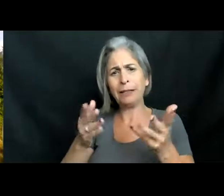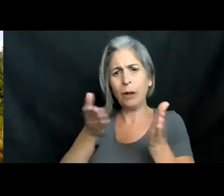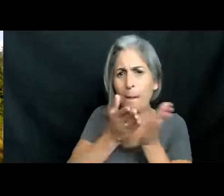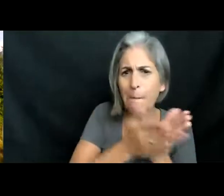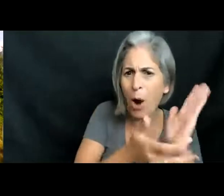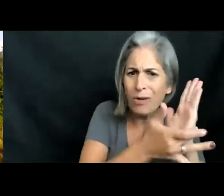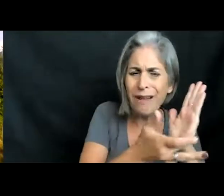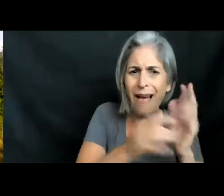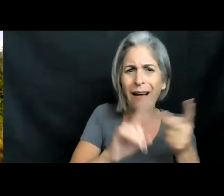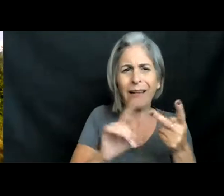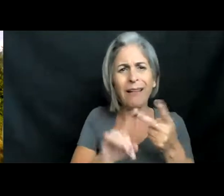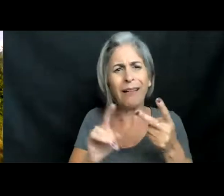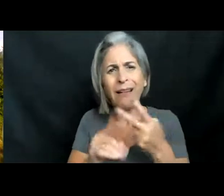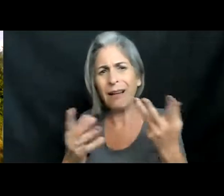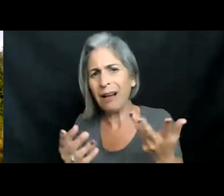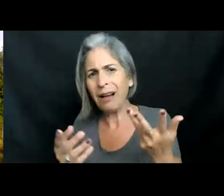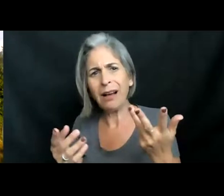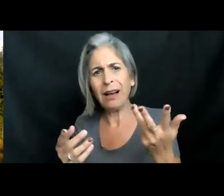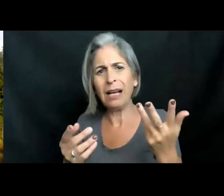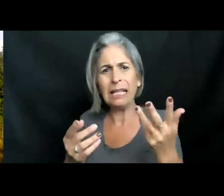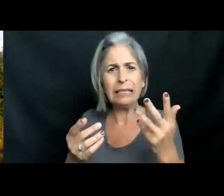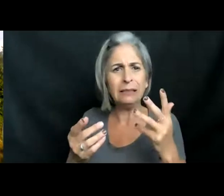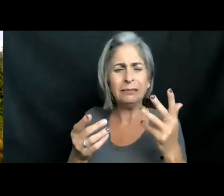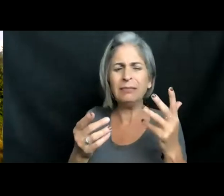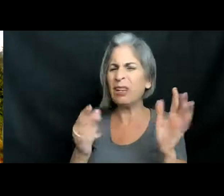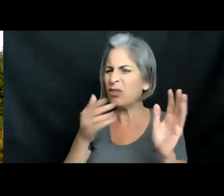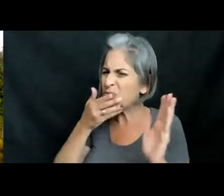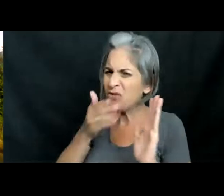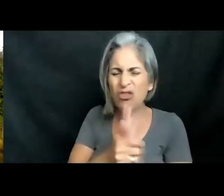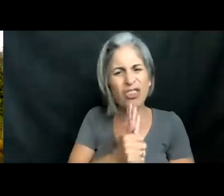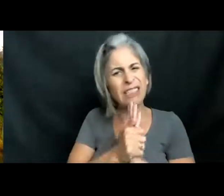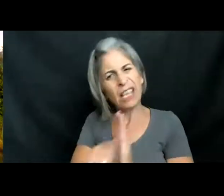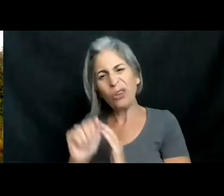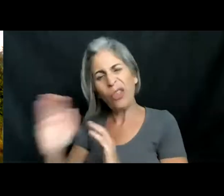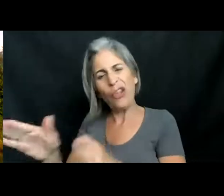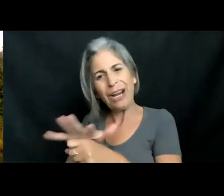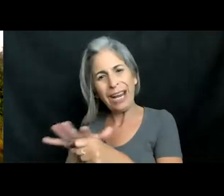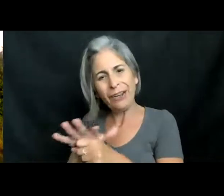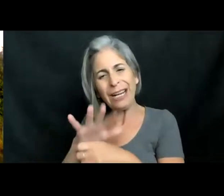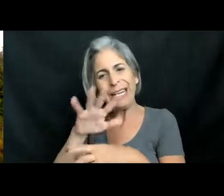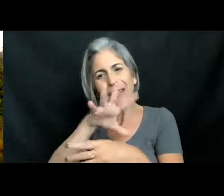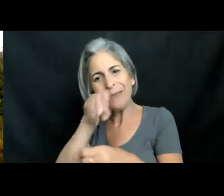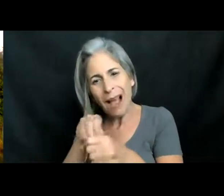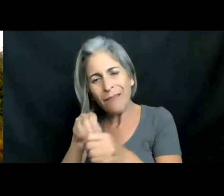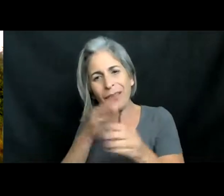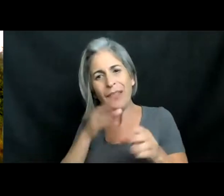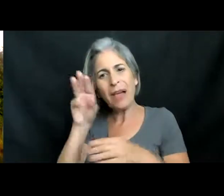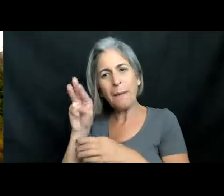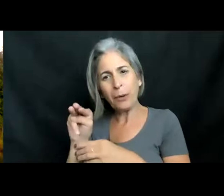that just got really good at a very specific part. And they are still part of the marine science field that way.